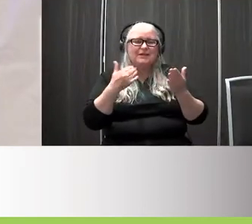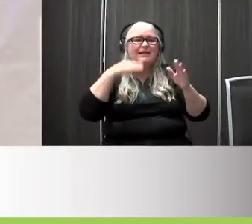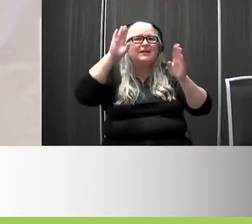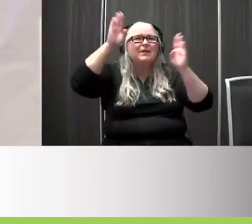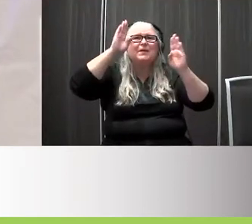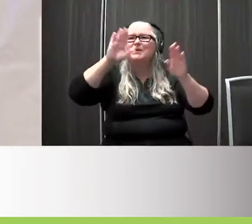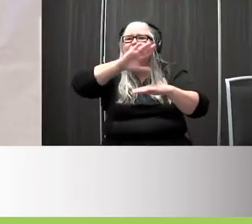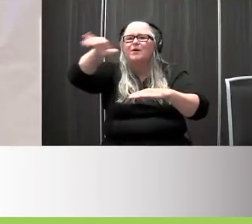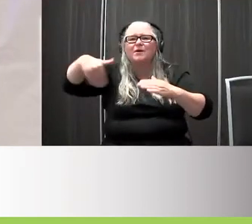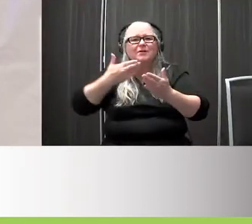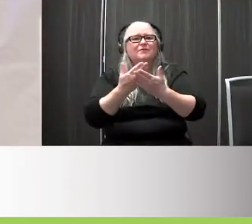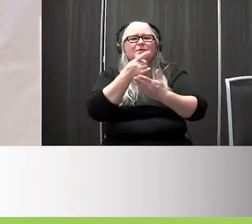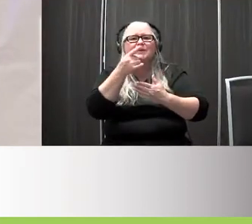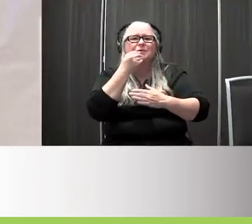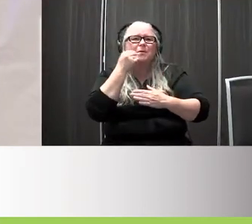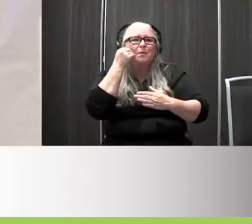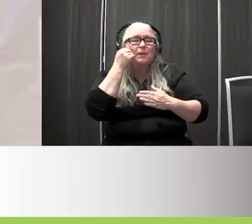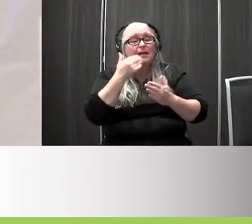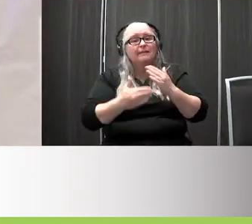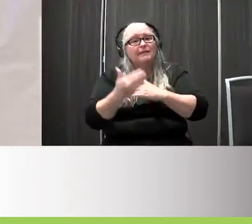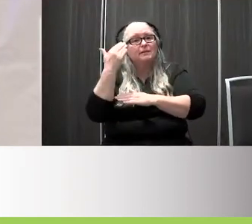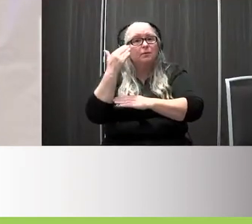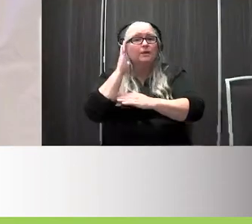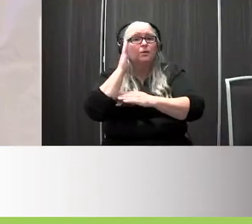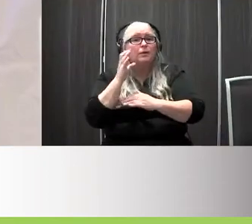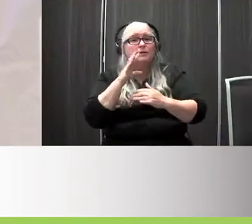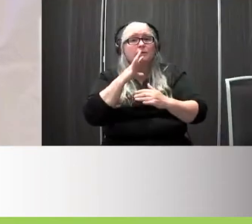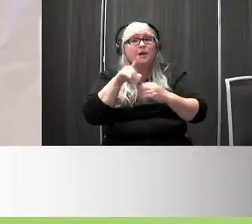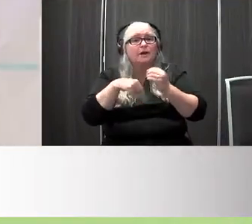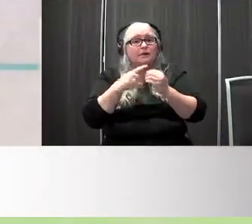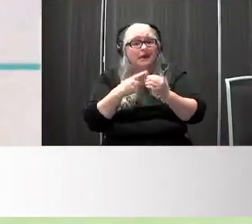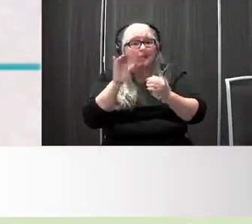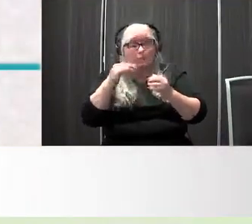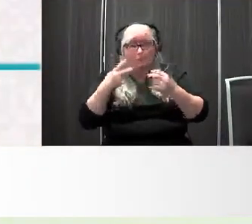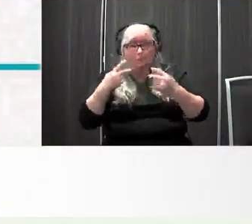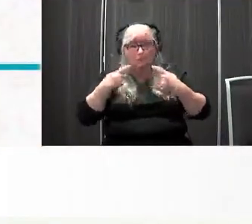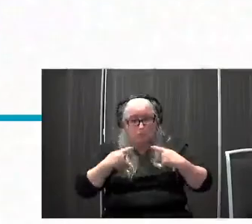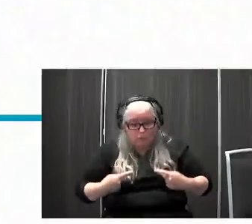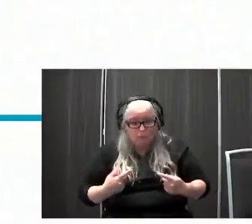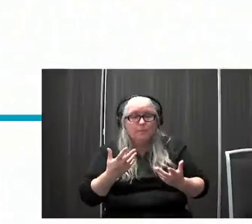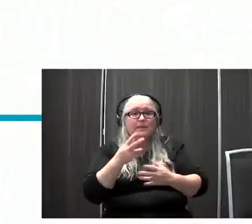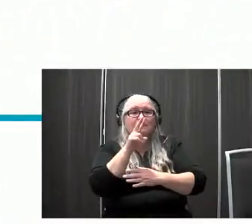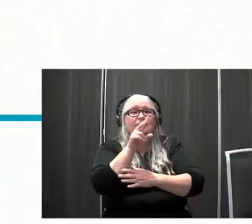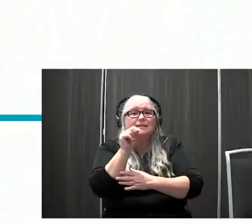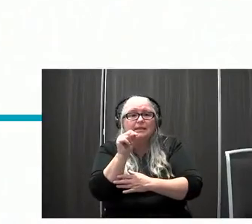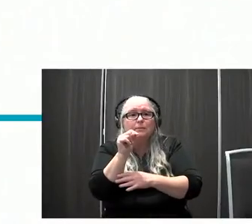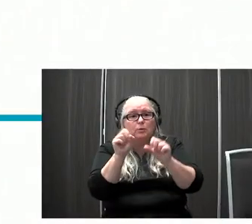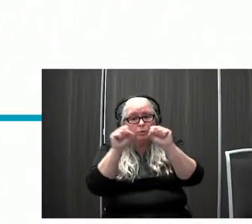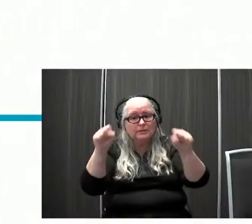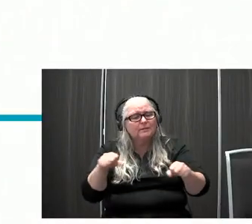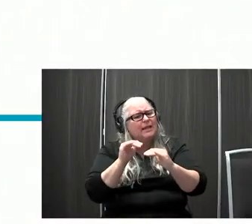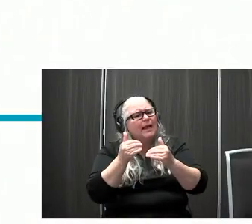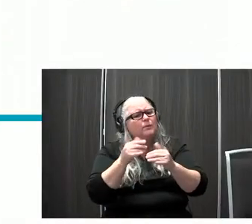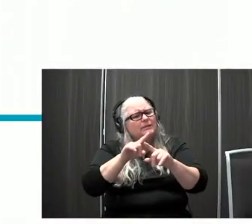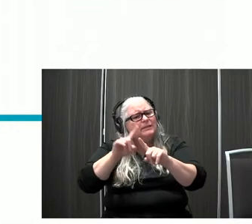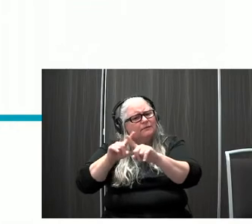This morning, I'm going to describe for you all a little bit about the human vestibular system, and specifically how it is different in children with